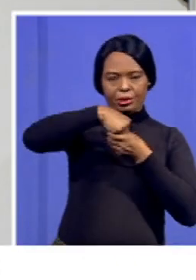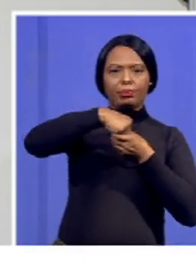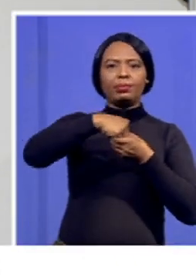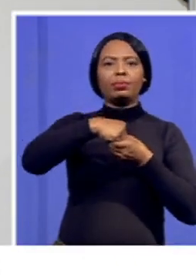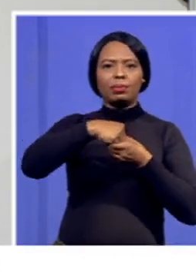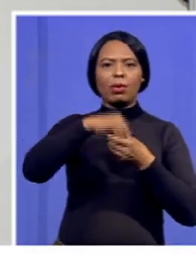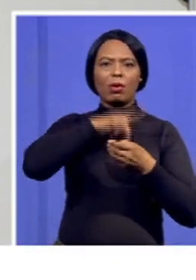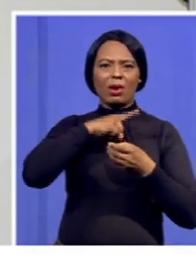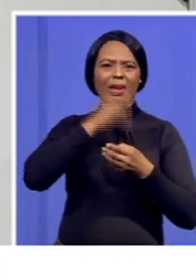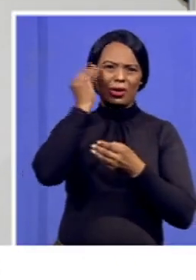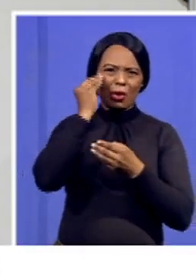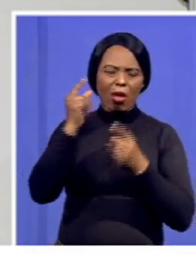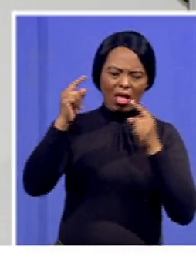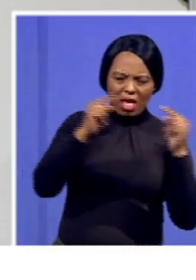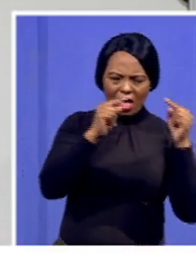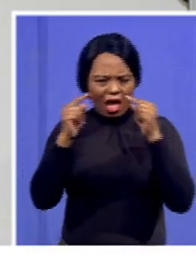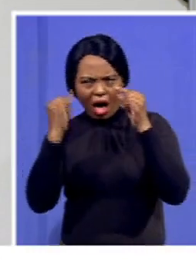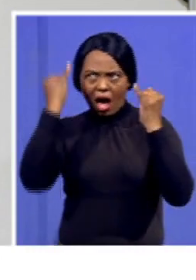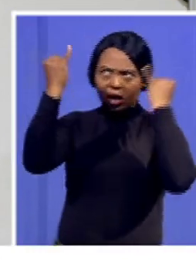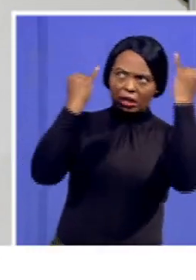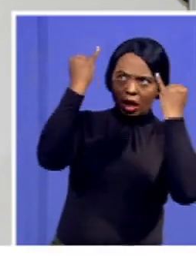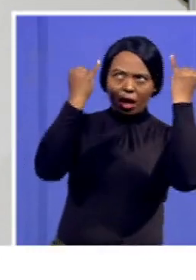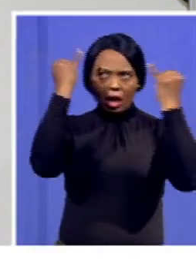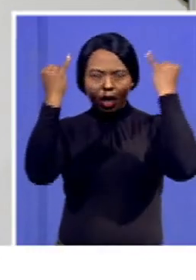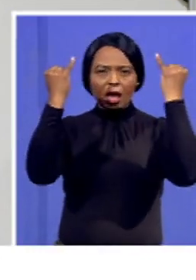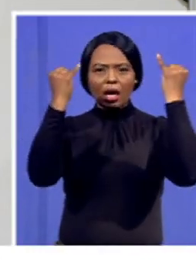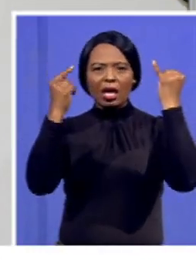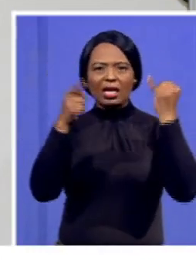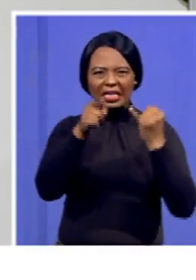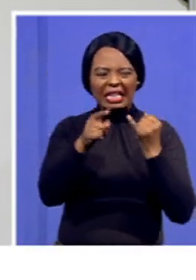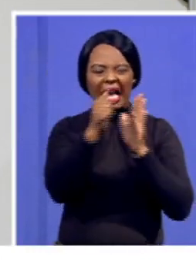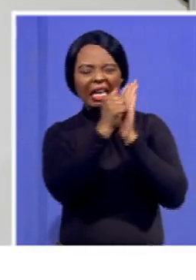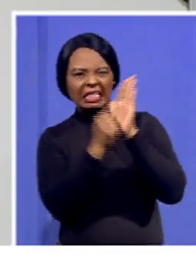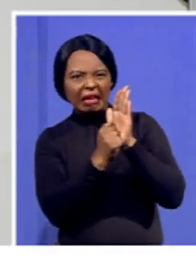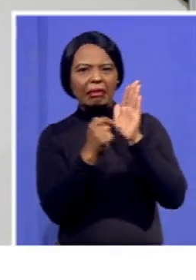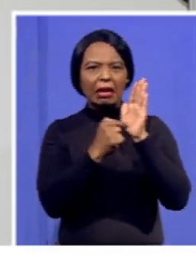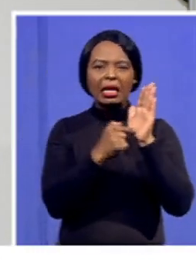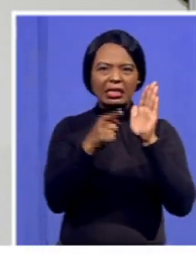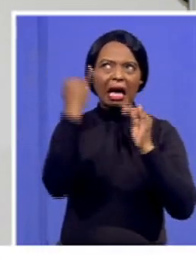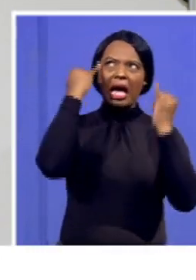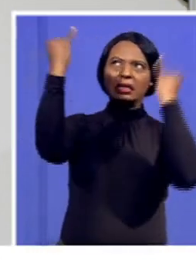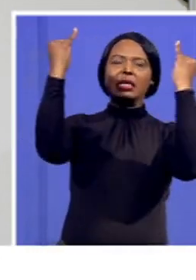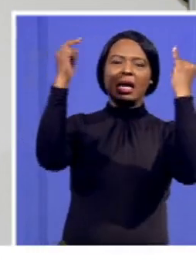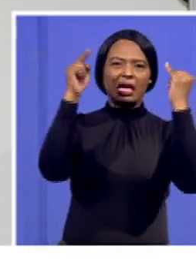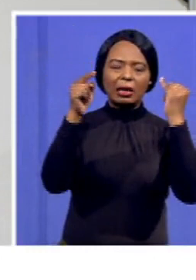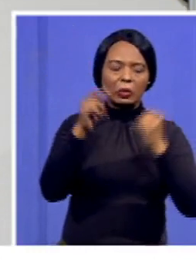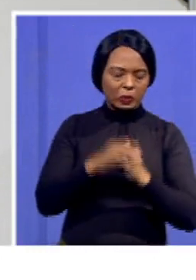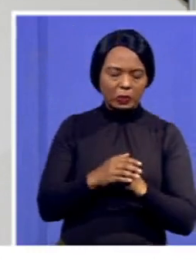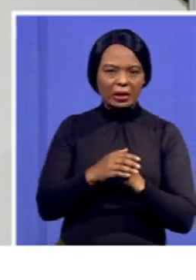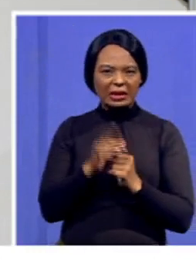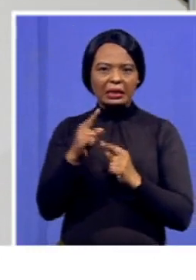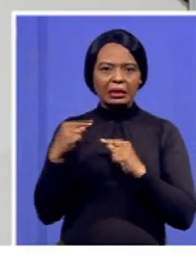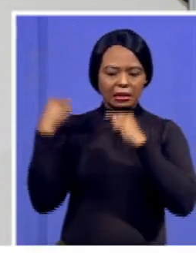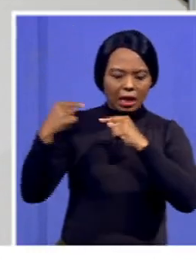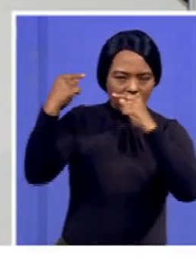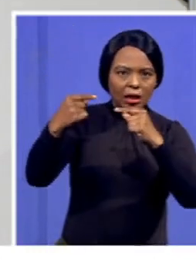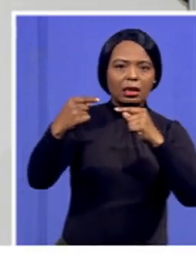ideas we struggle over setting of the agenda and the ideas and you would know with the development of